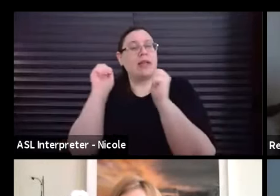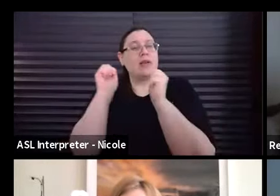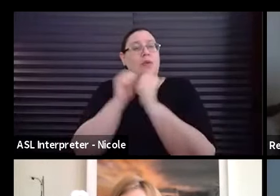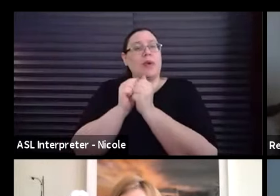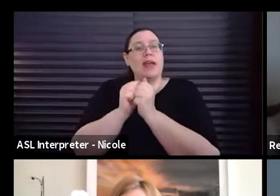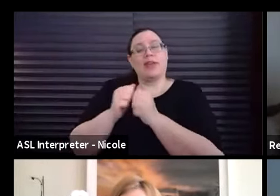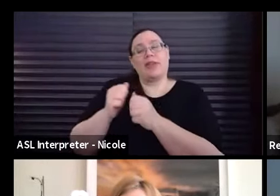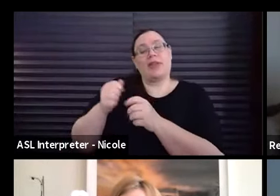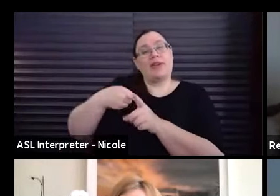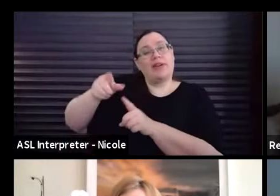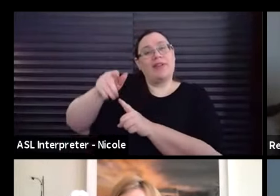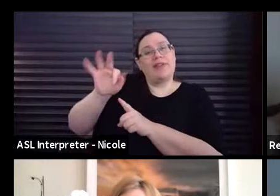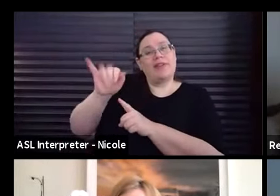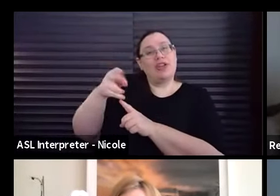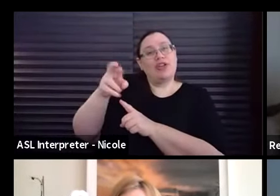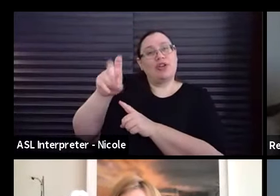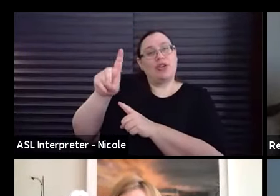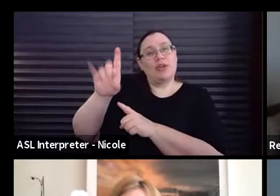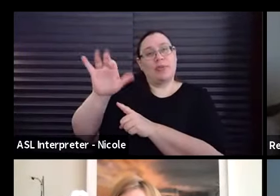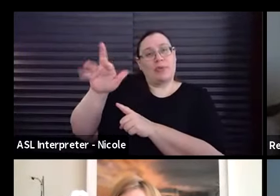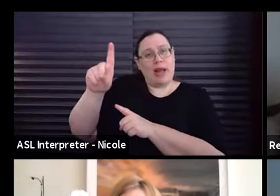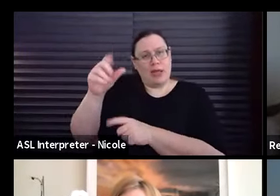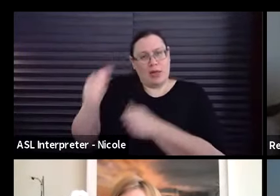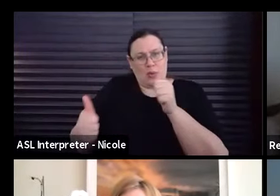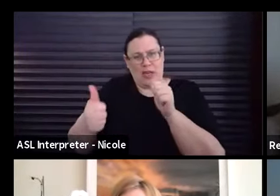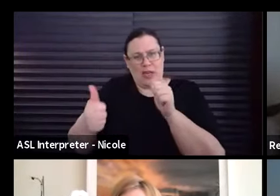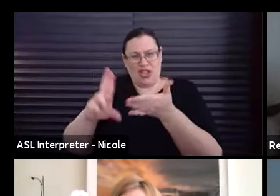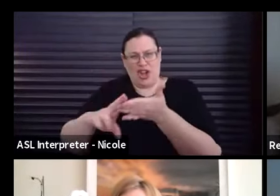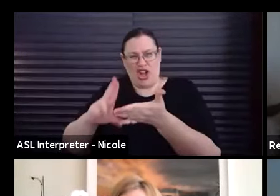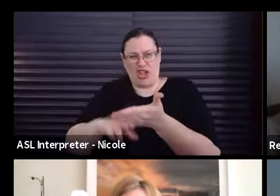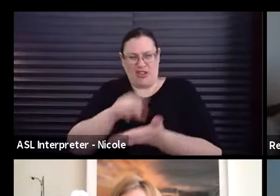brand, which contract contract would that fit in?